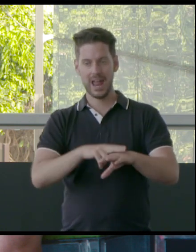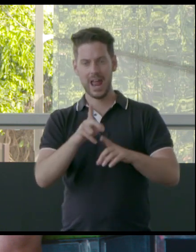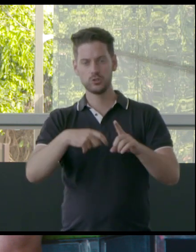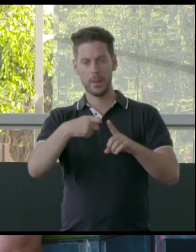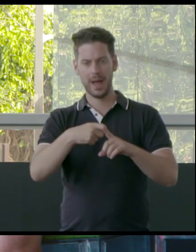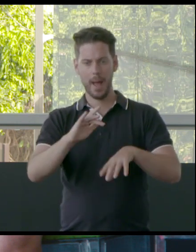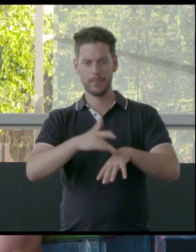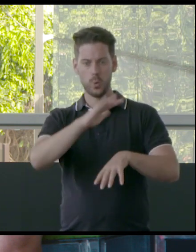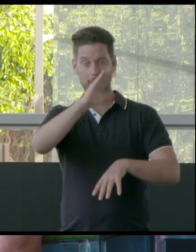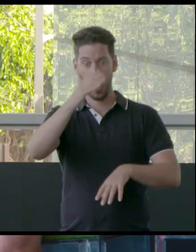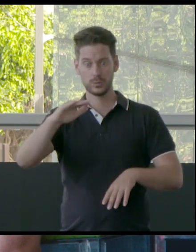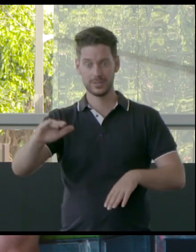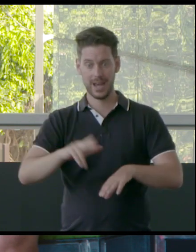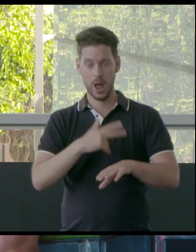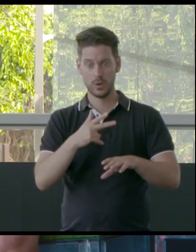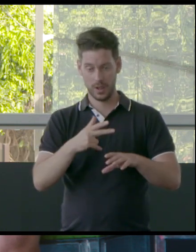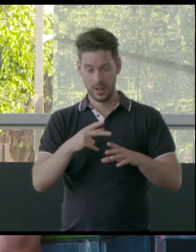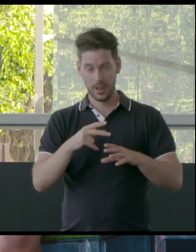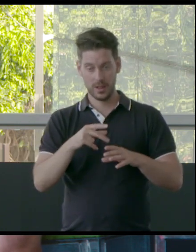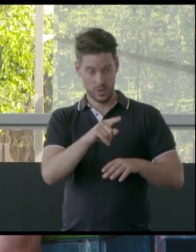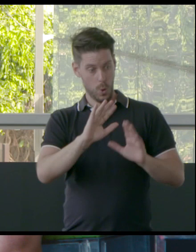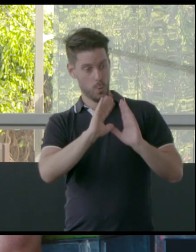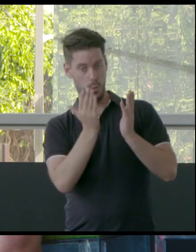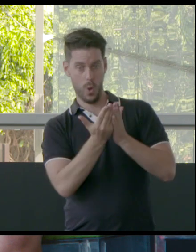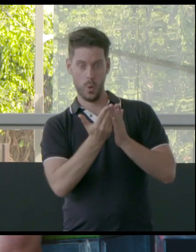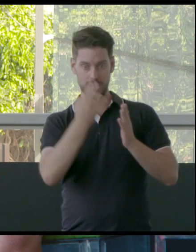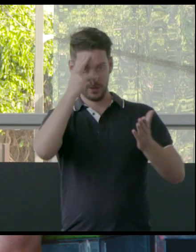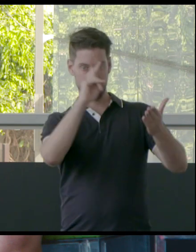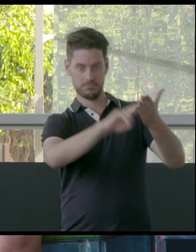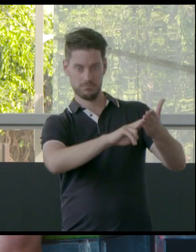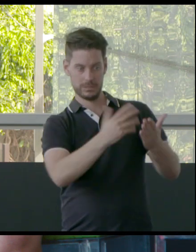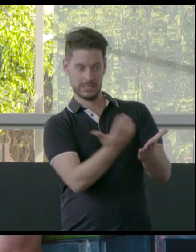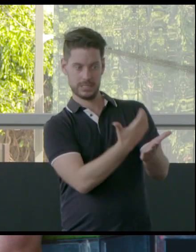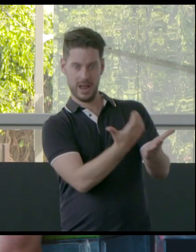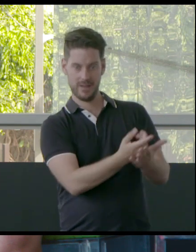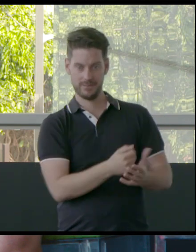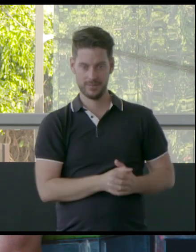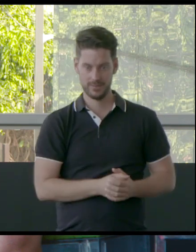the Blue Mountains is World Heritage listed. Why?